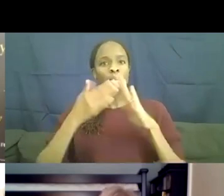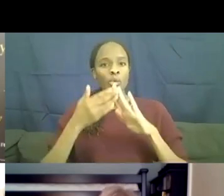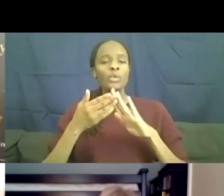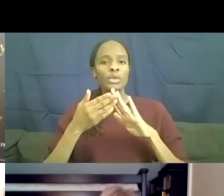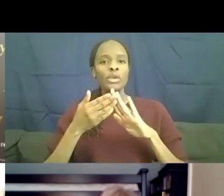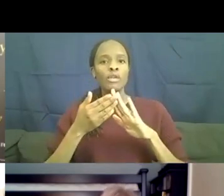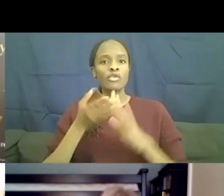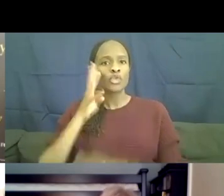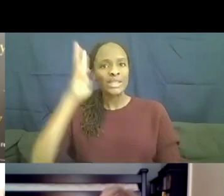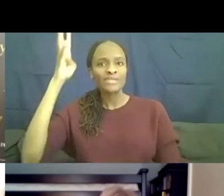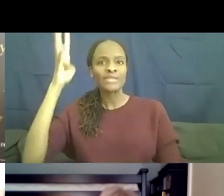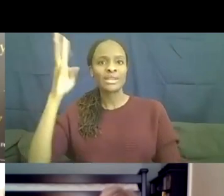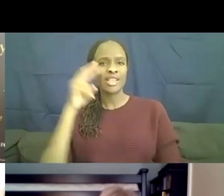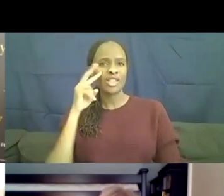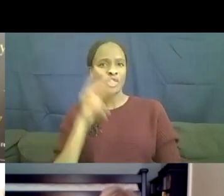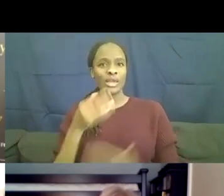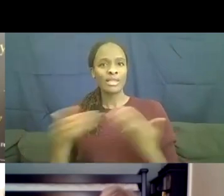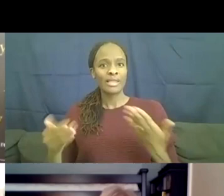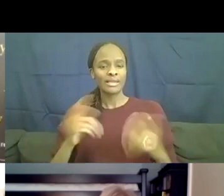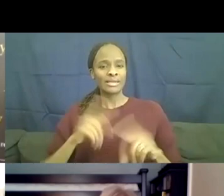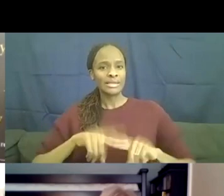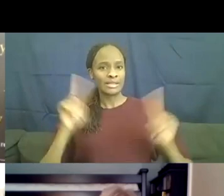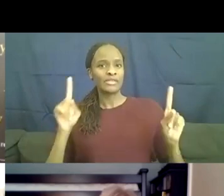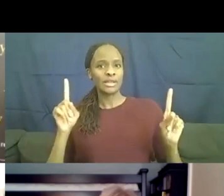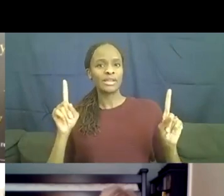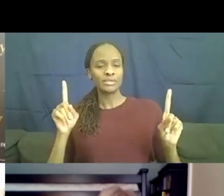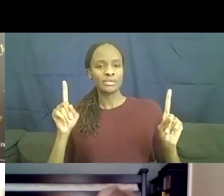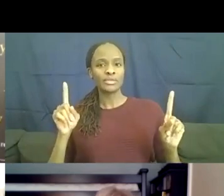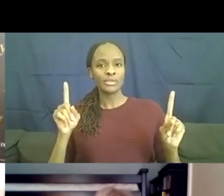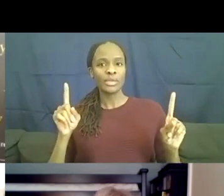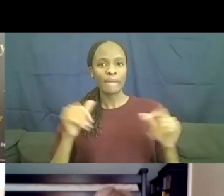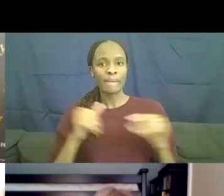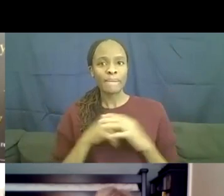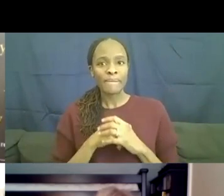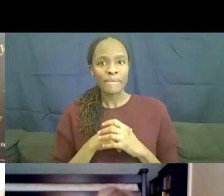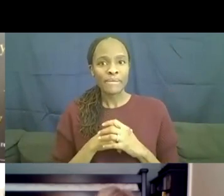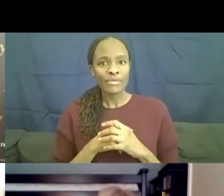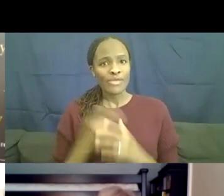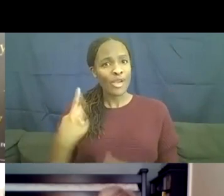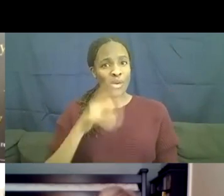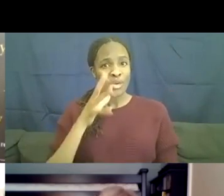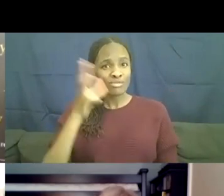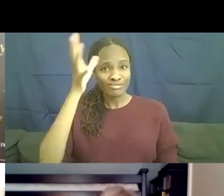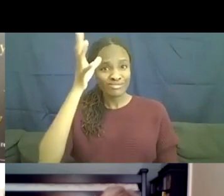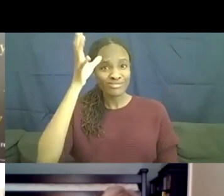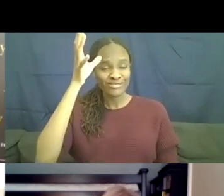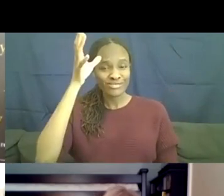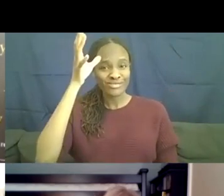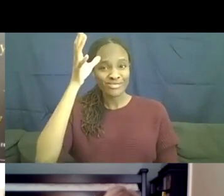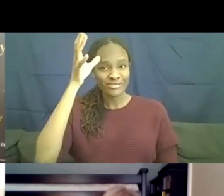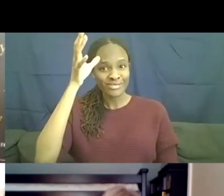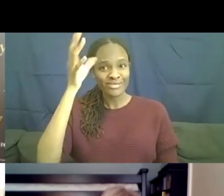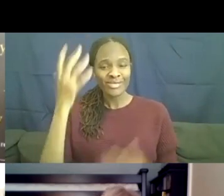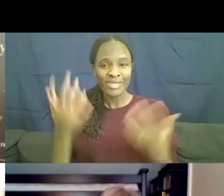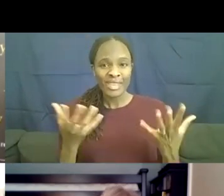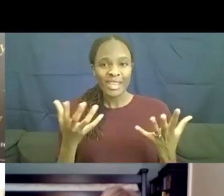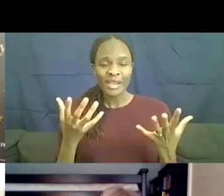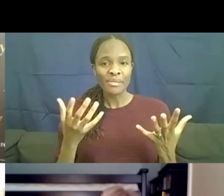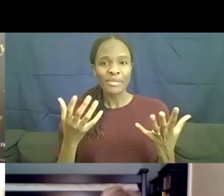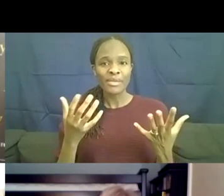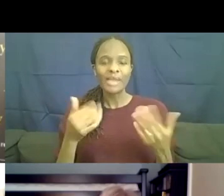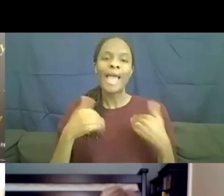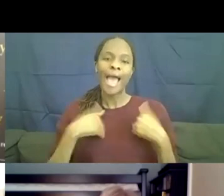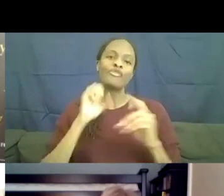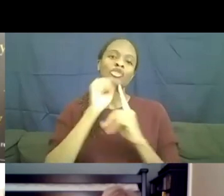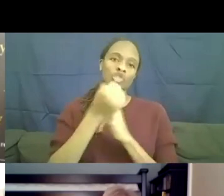creativity and looking at things differently. And, and, we, we parents feel kind of blessed. I mean, there are, there are those situations.